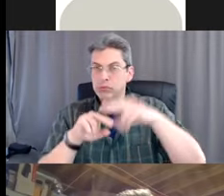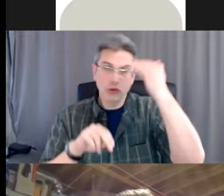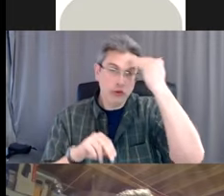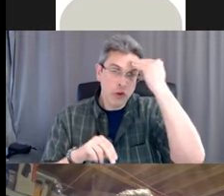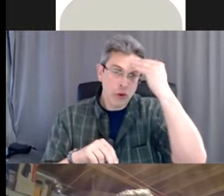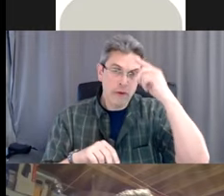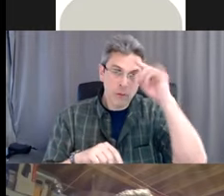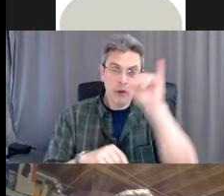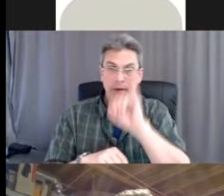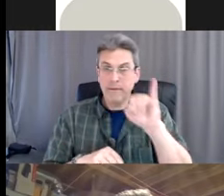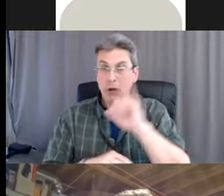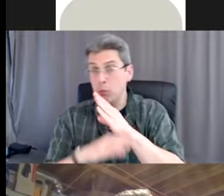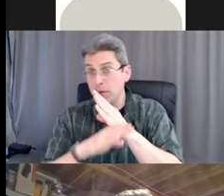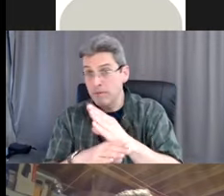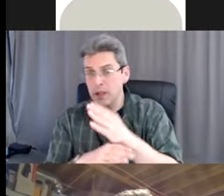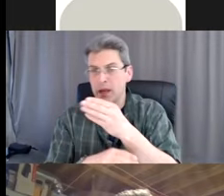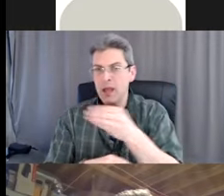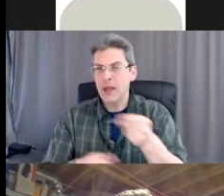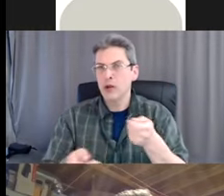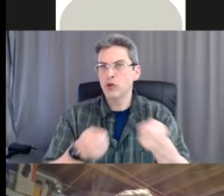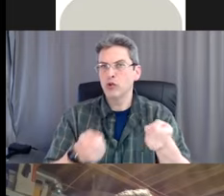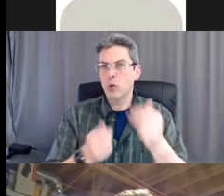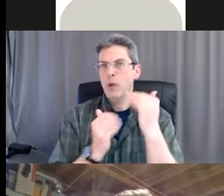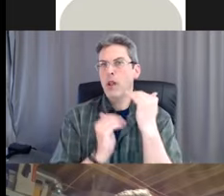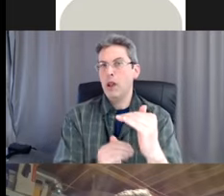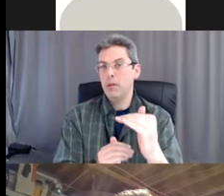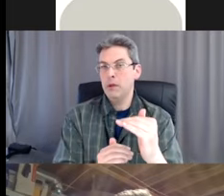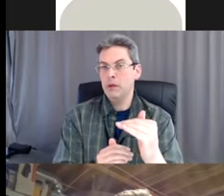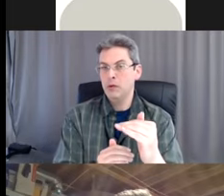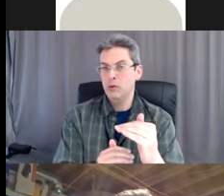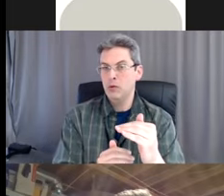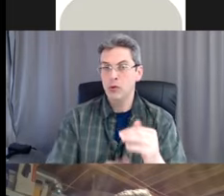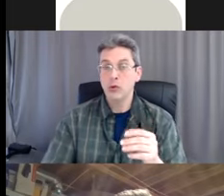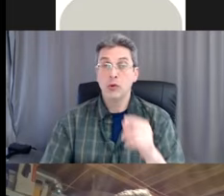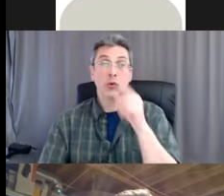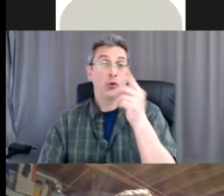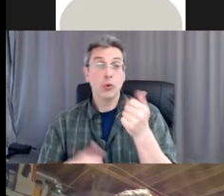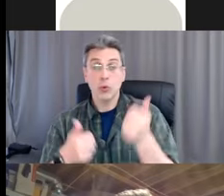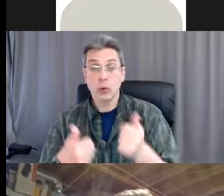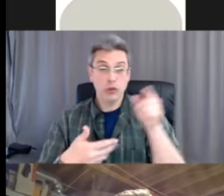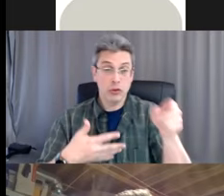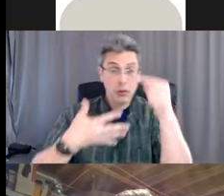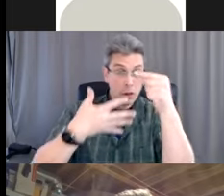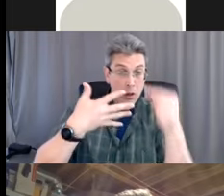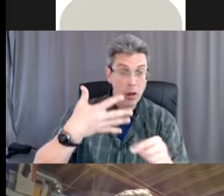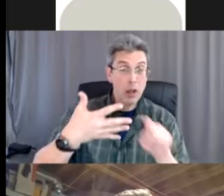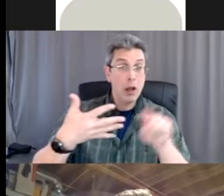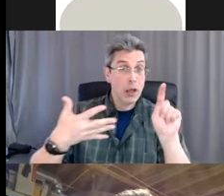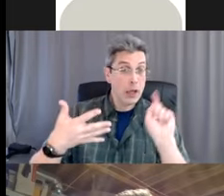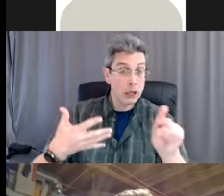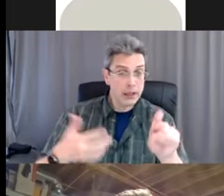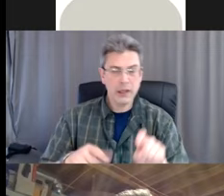control. And once you've selected your answer, you click submit. And that will